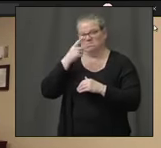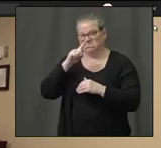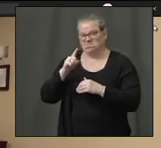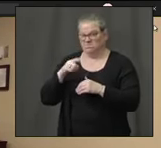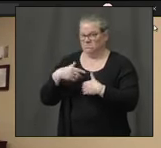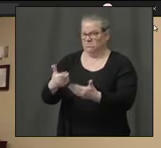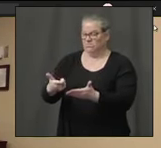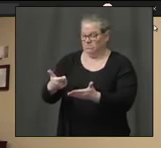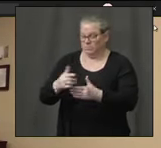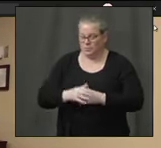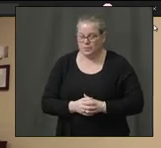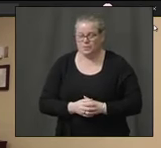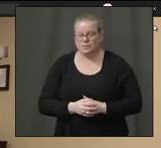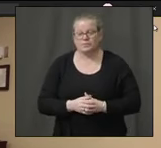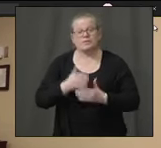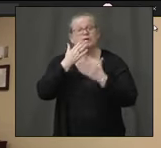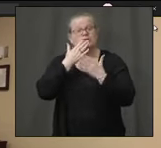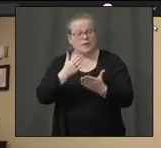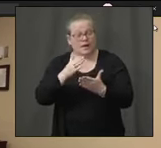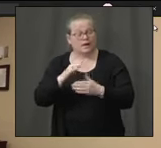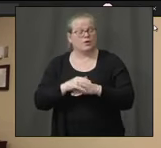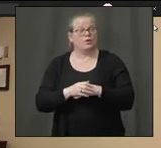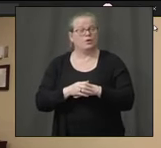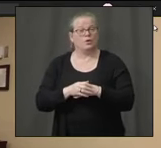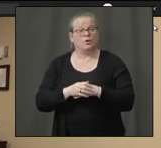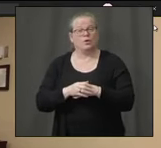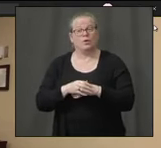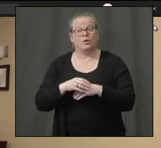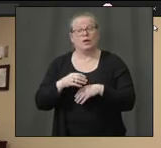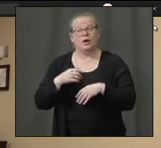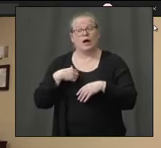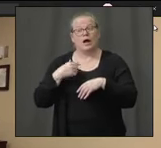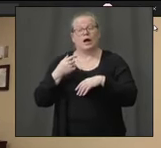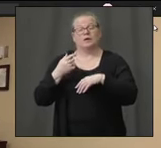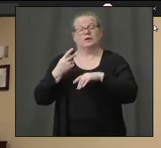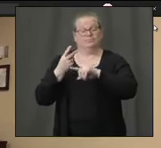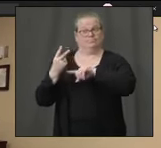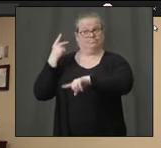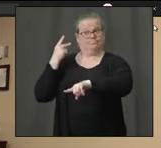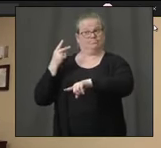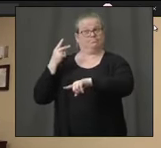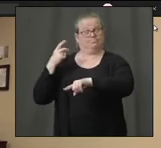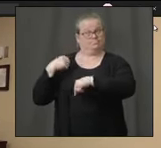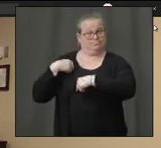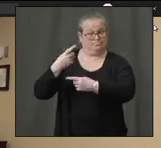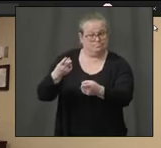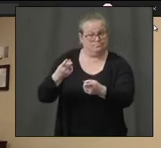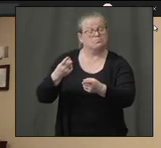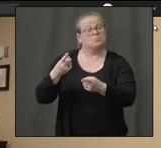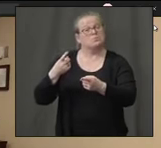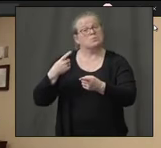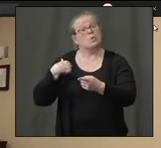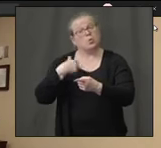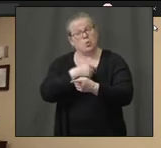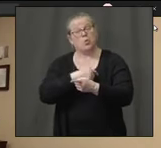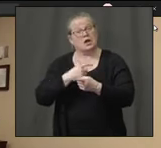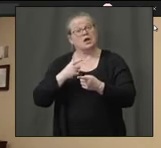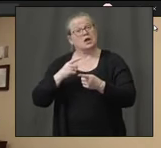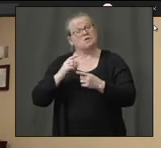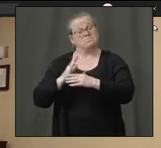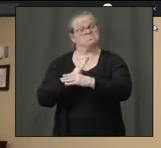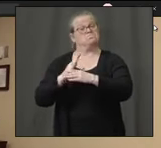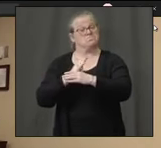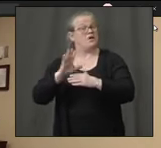where we've come from. We have been able to perform fairly consistently about 500